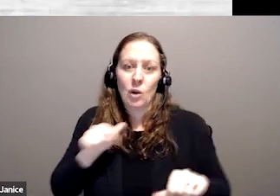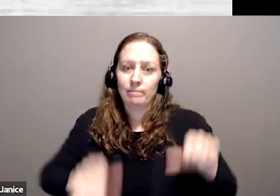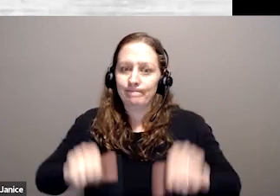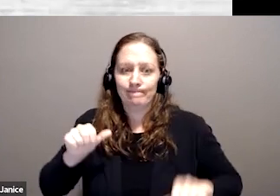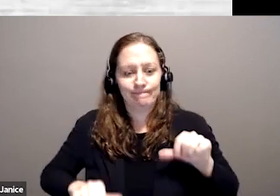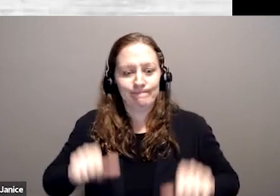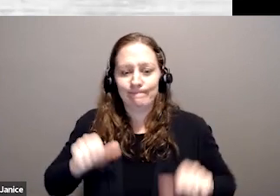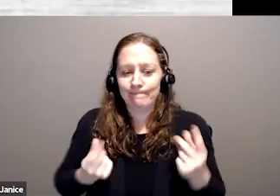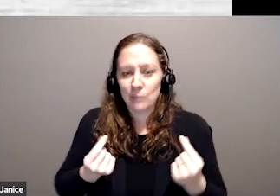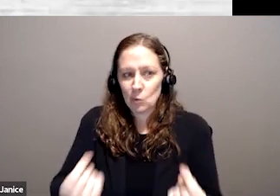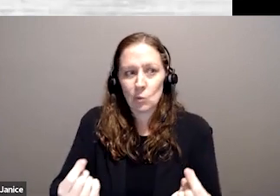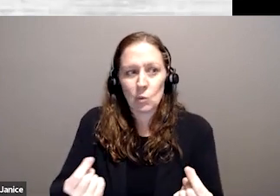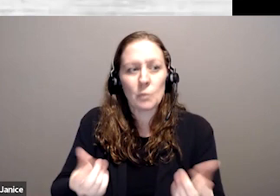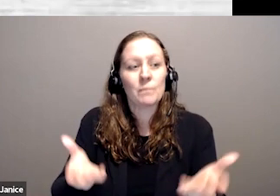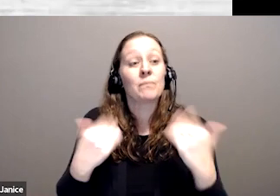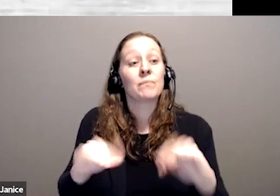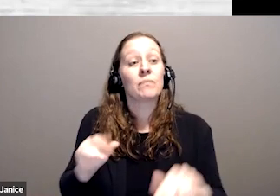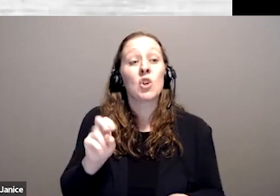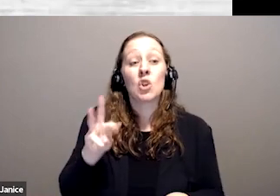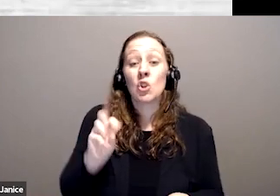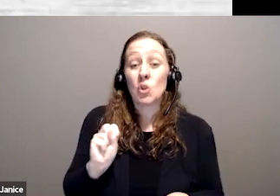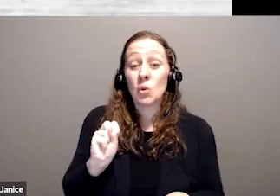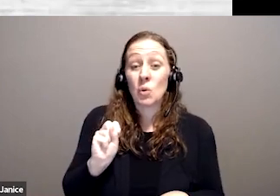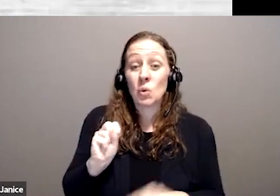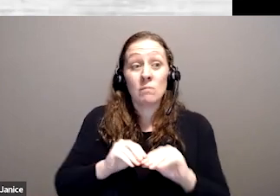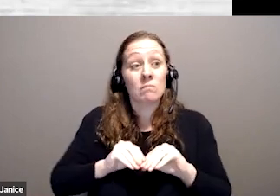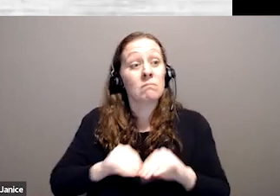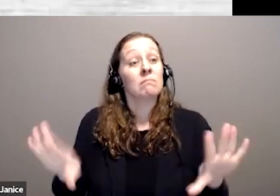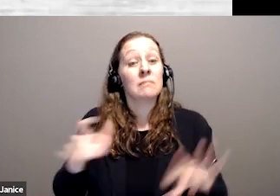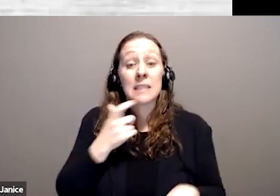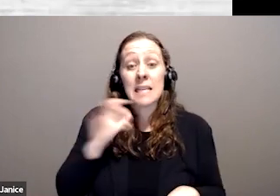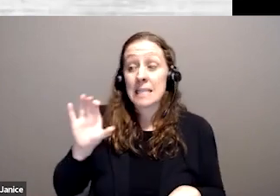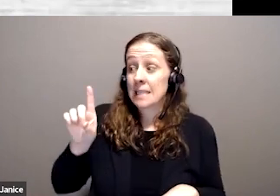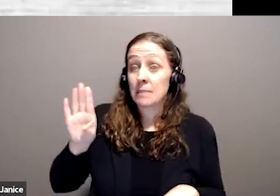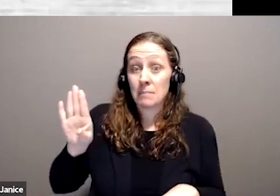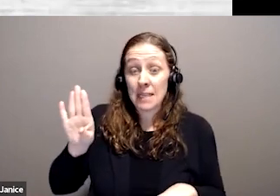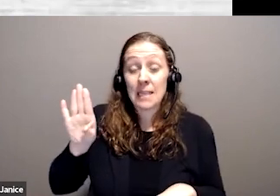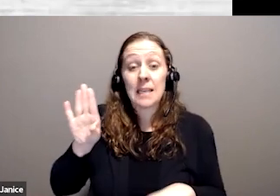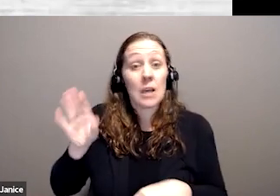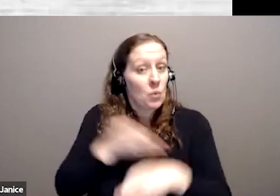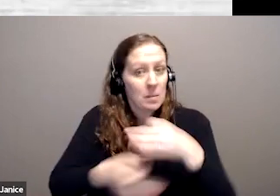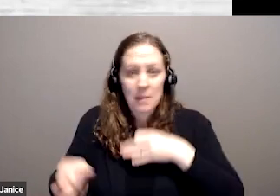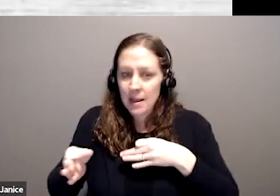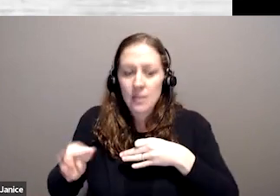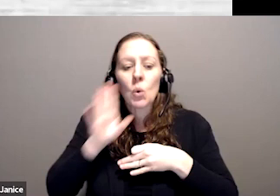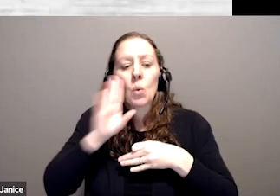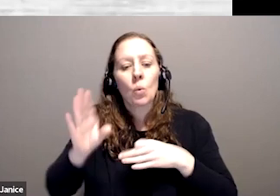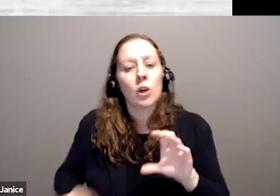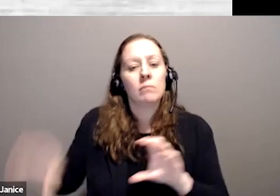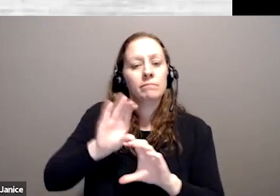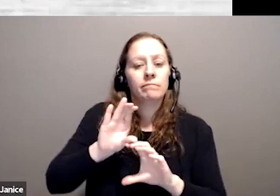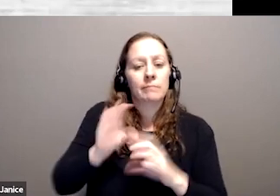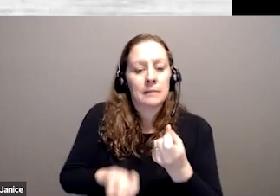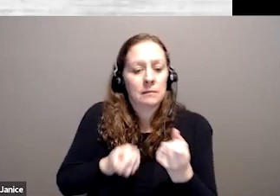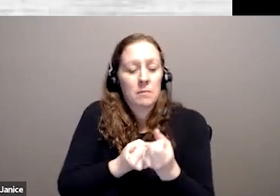So 16, the news release clearly said that the CDB would supplement and not replace. So what does that mean?